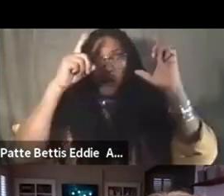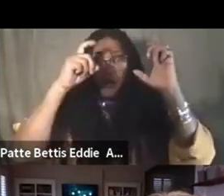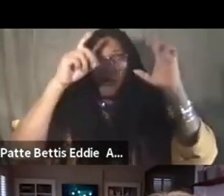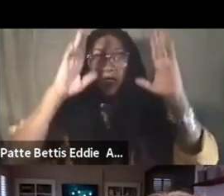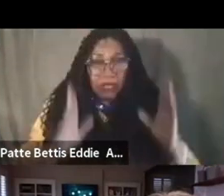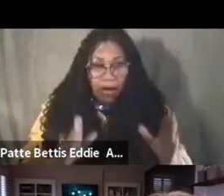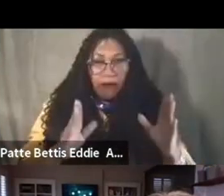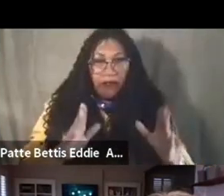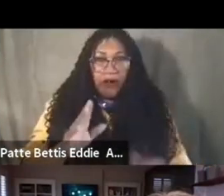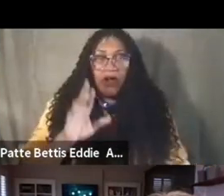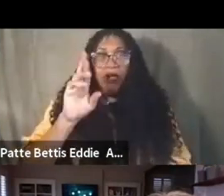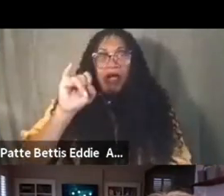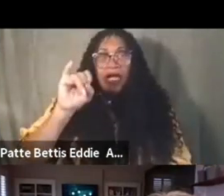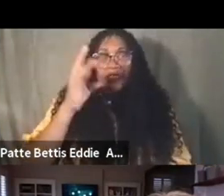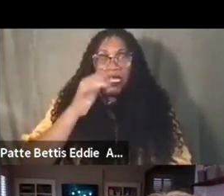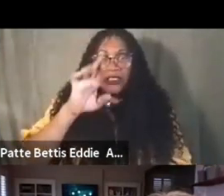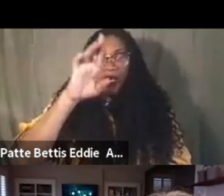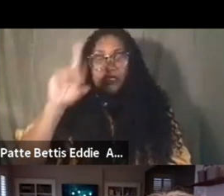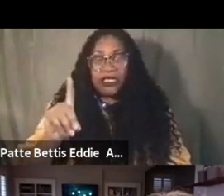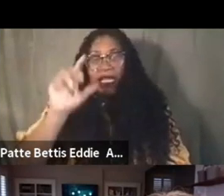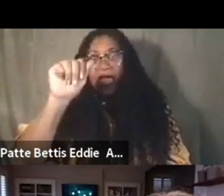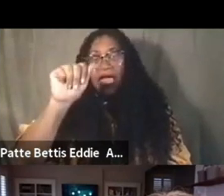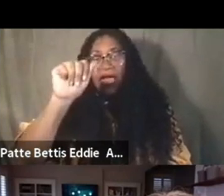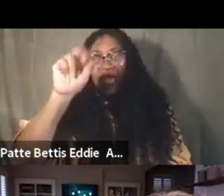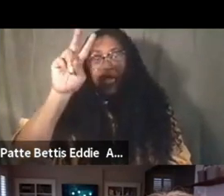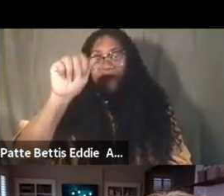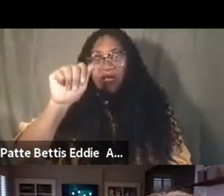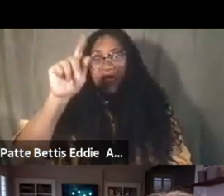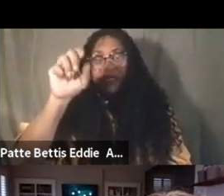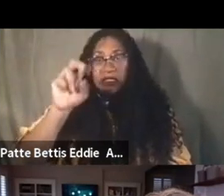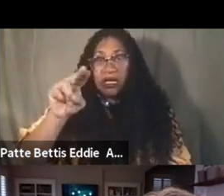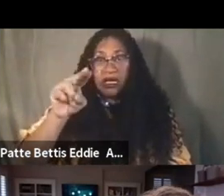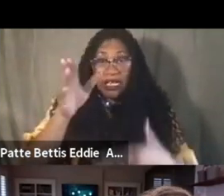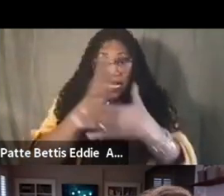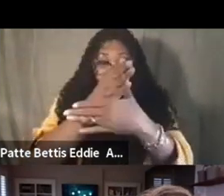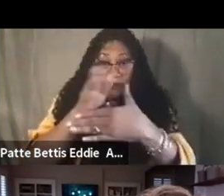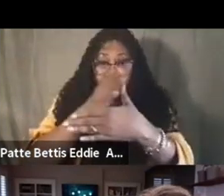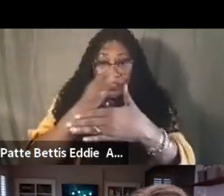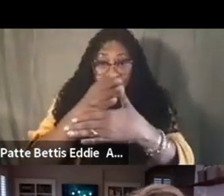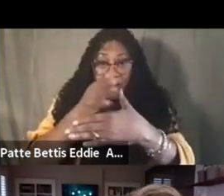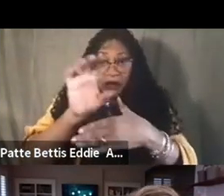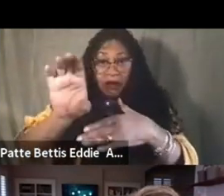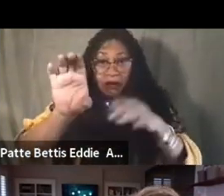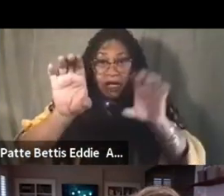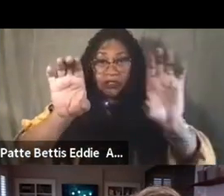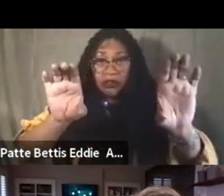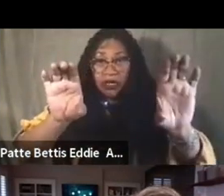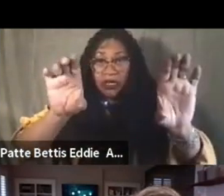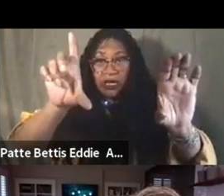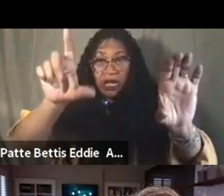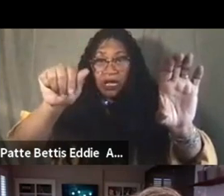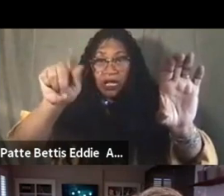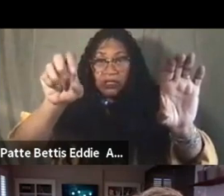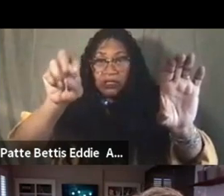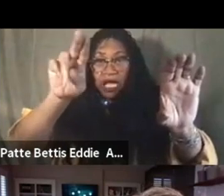abradon where he was holding if you could share my screen i could show it to everybody real quick um latonya i don't know can